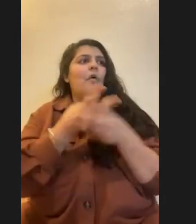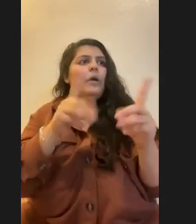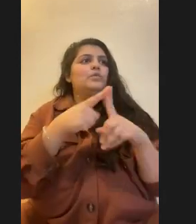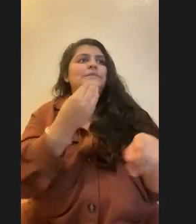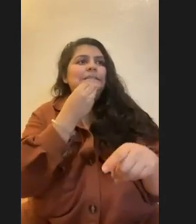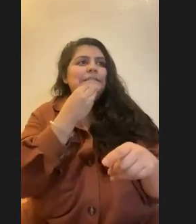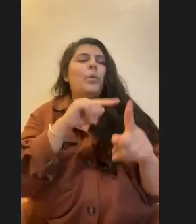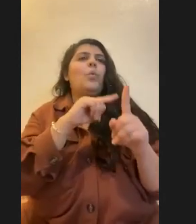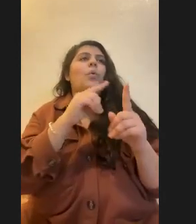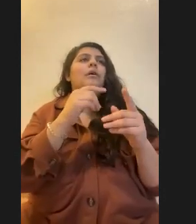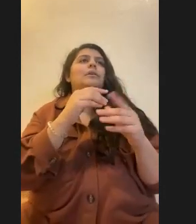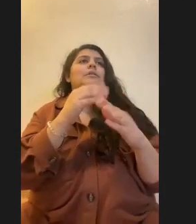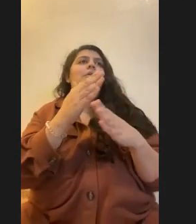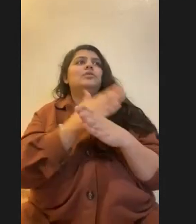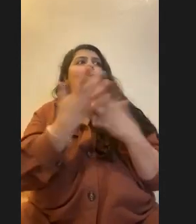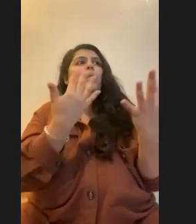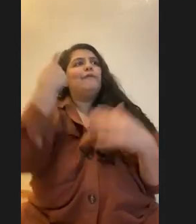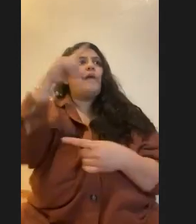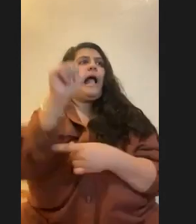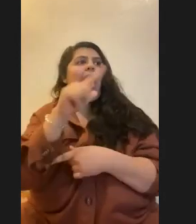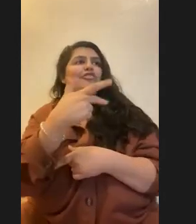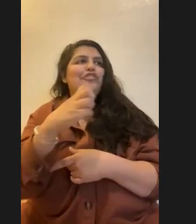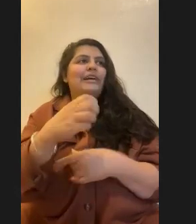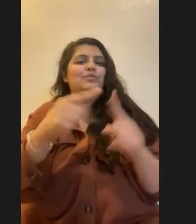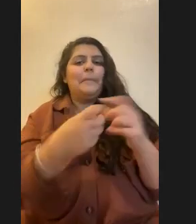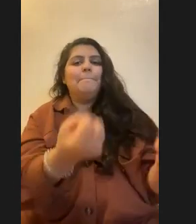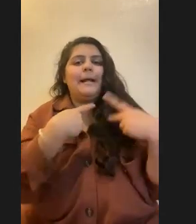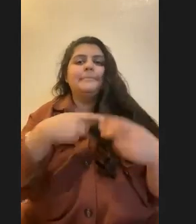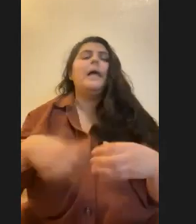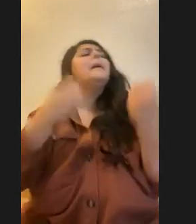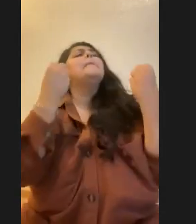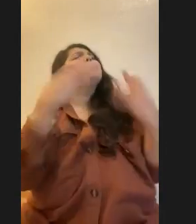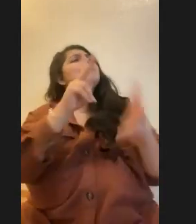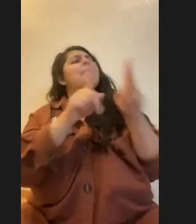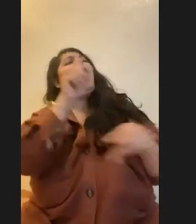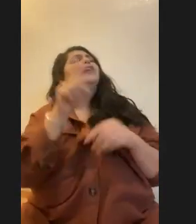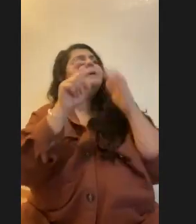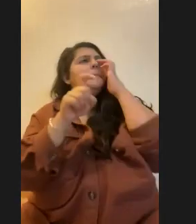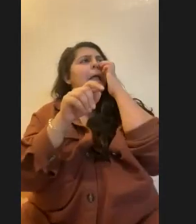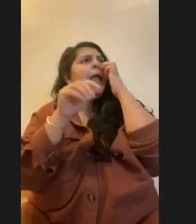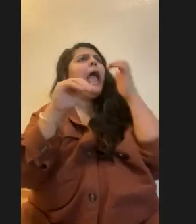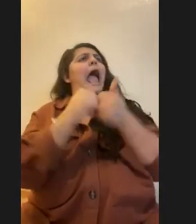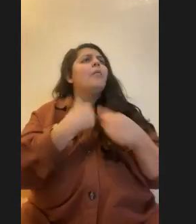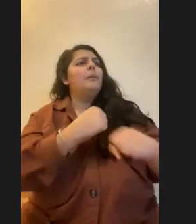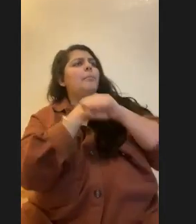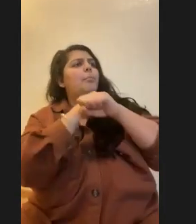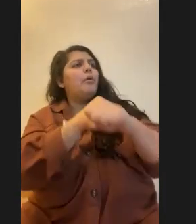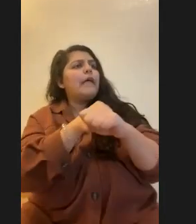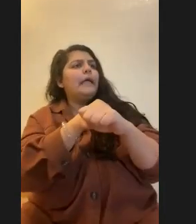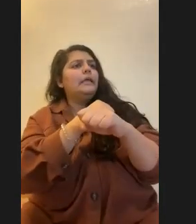algae to come back. Okay, sounds good. Many people are asking, but what just generally, what can we do to prevent coral from dying?